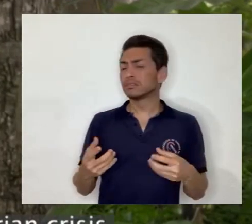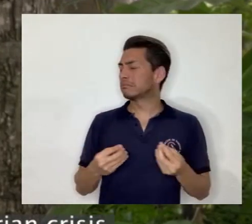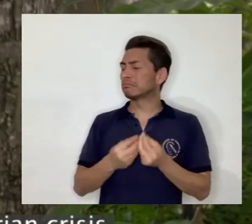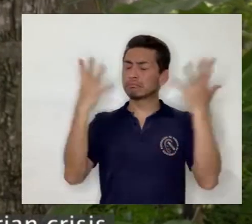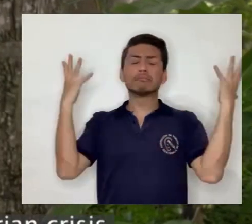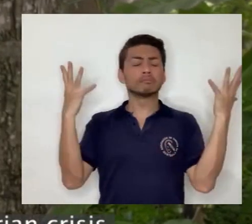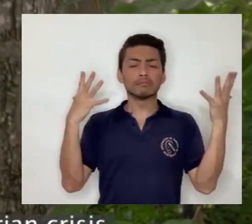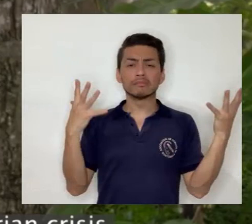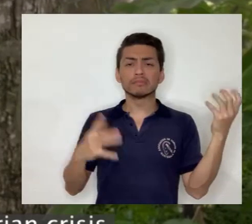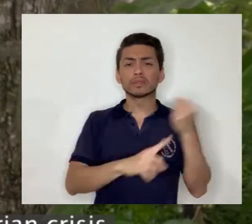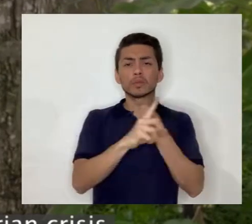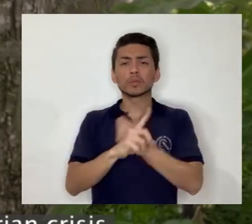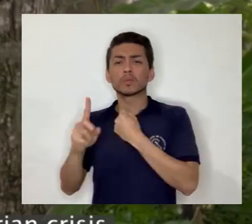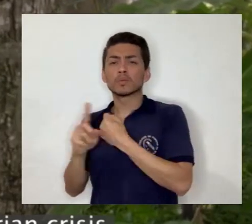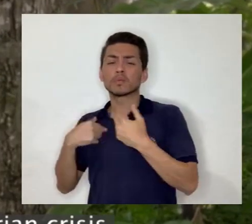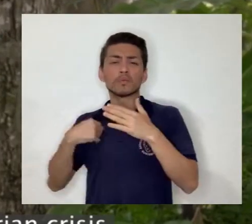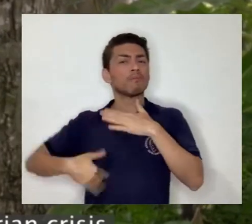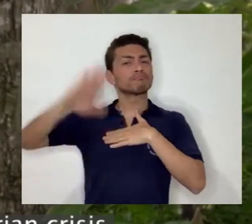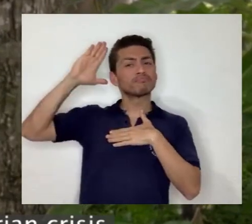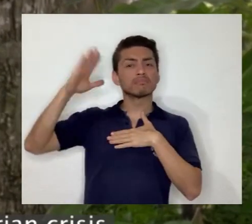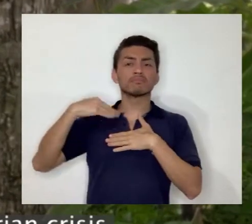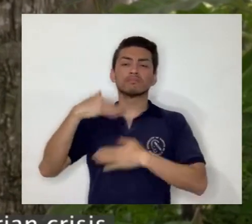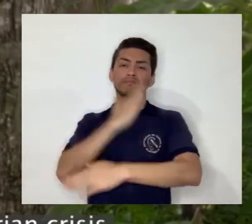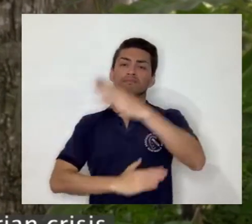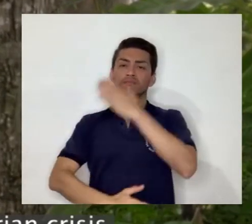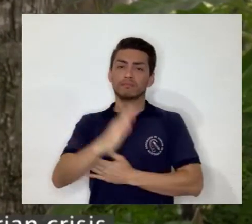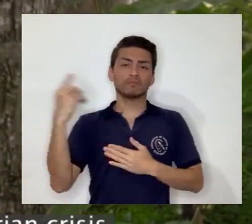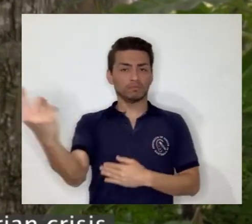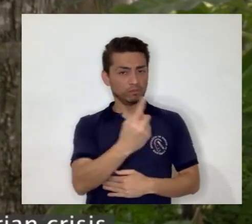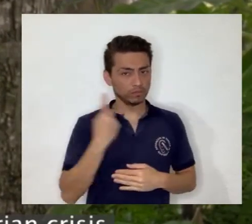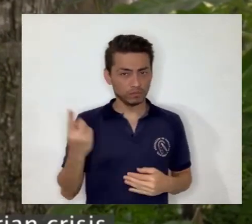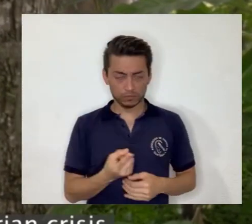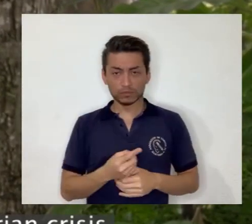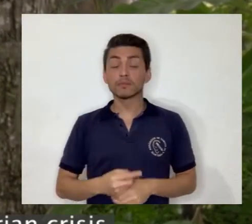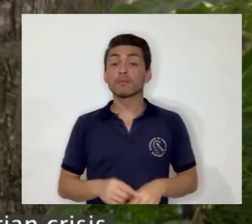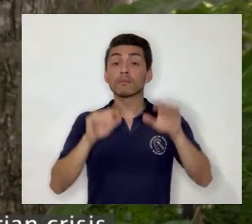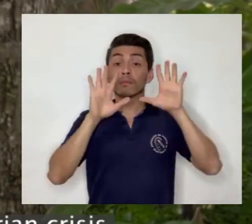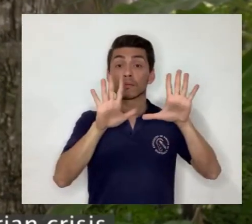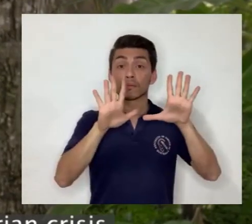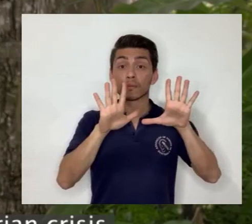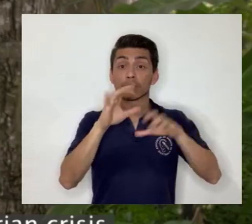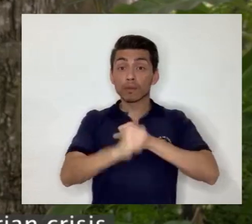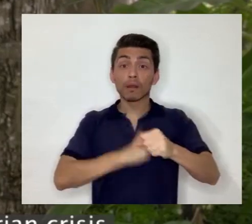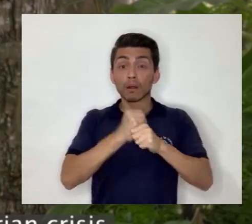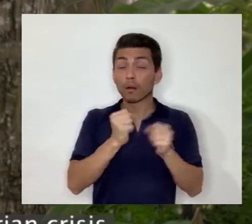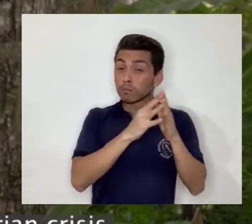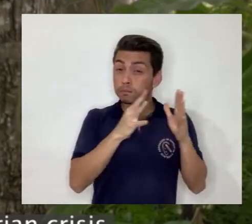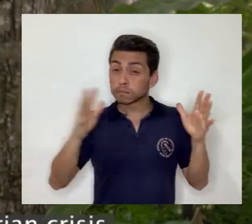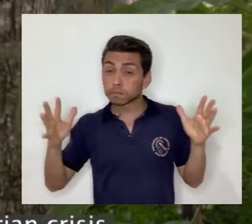an unprecedented humanitarian crisis, which disproportionately